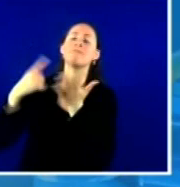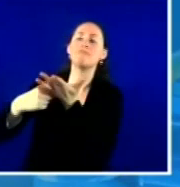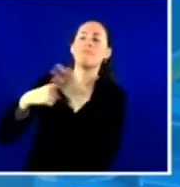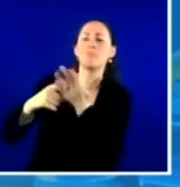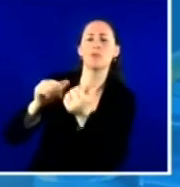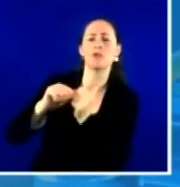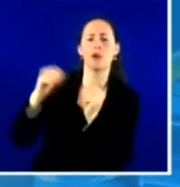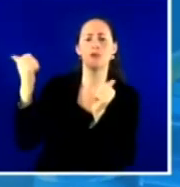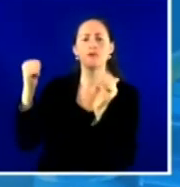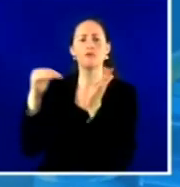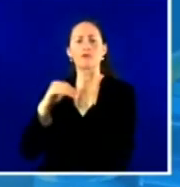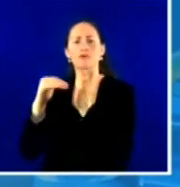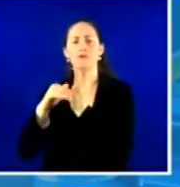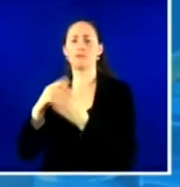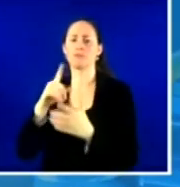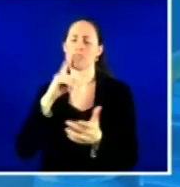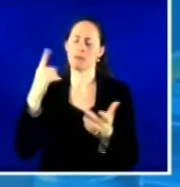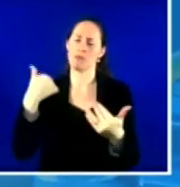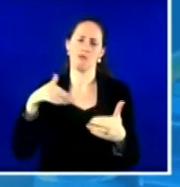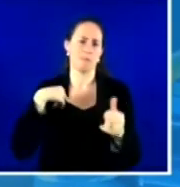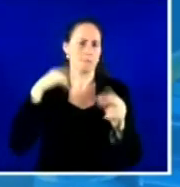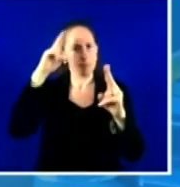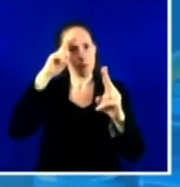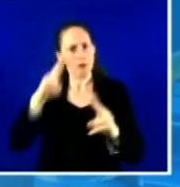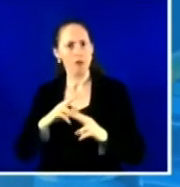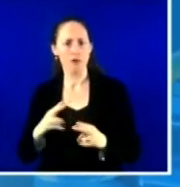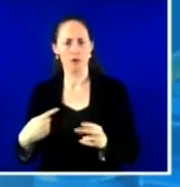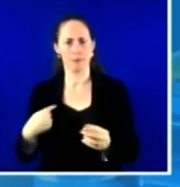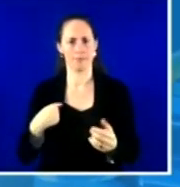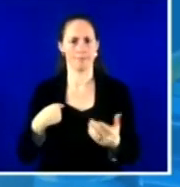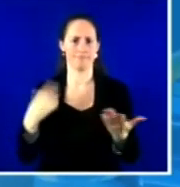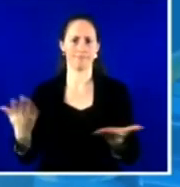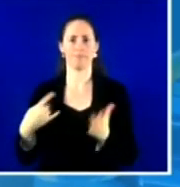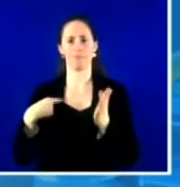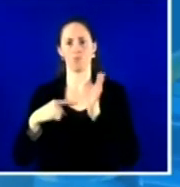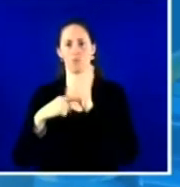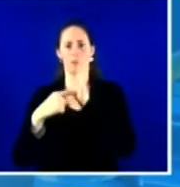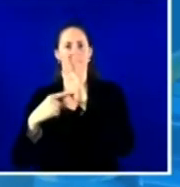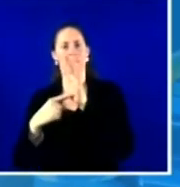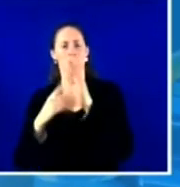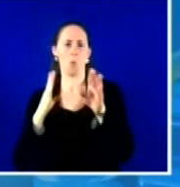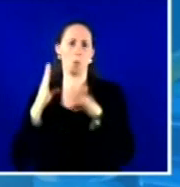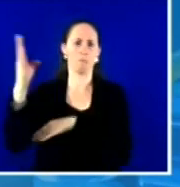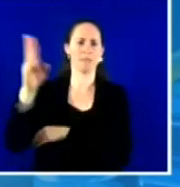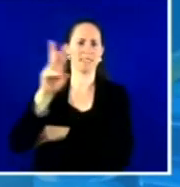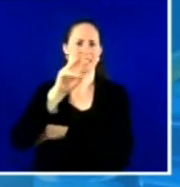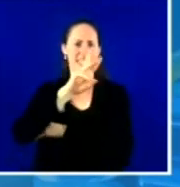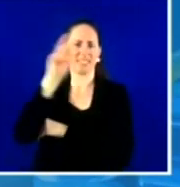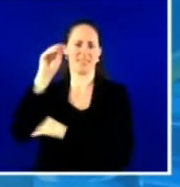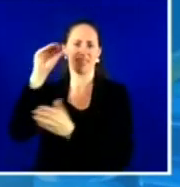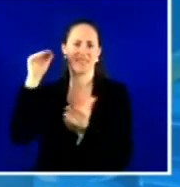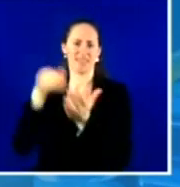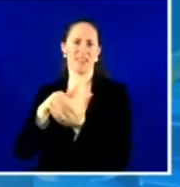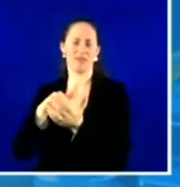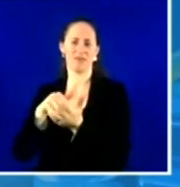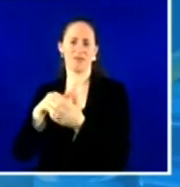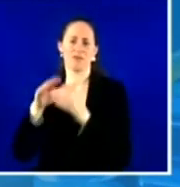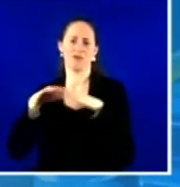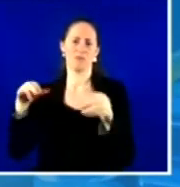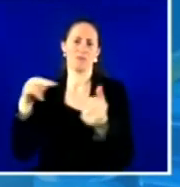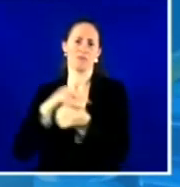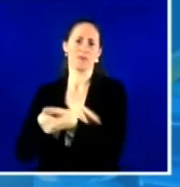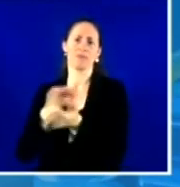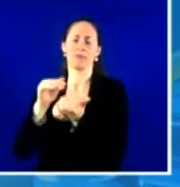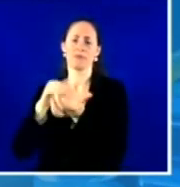really, uh, to be able to represent over 60,000 pediatricians across the country. And, and what I hear from them is that they are seeing